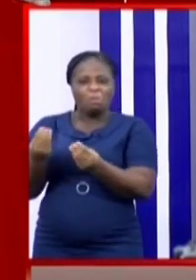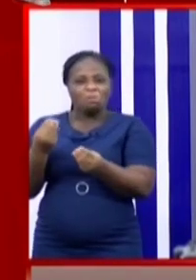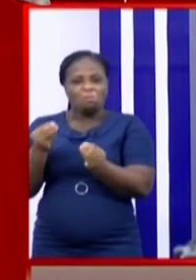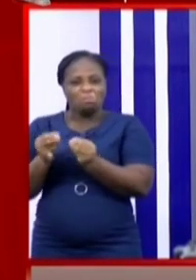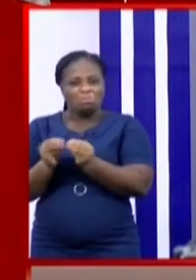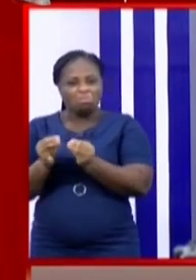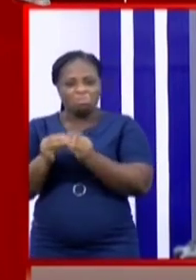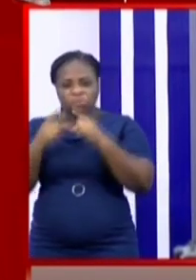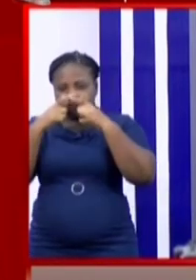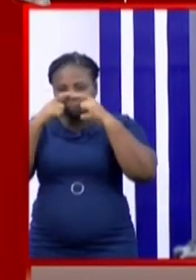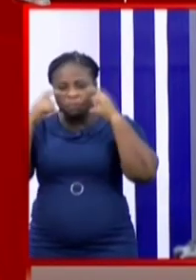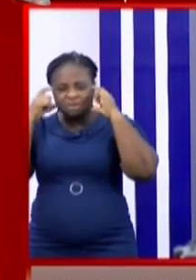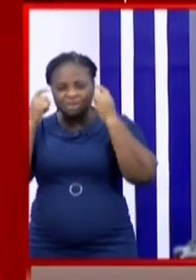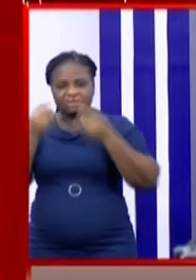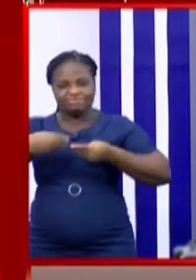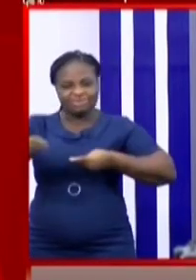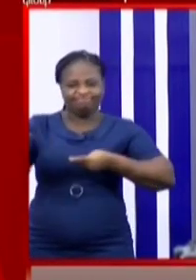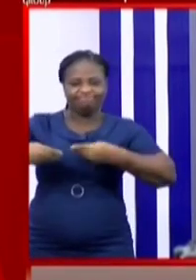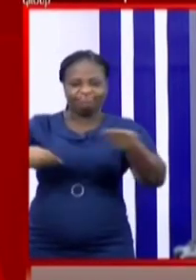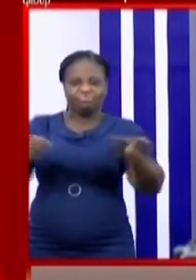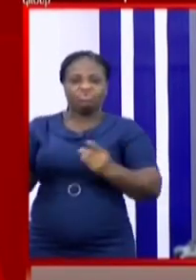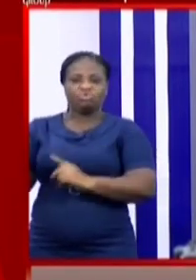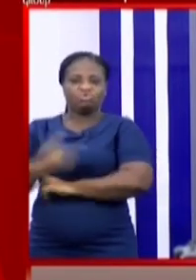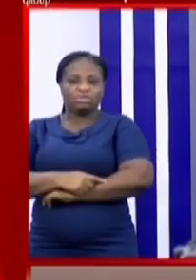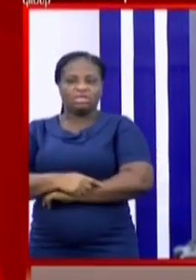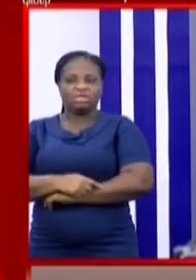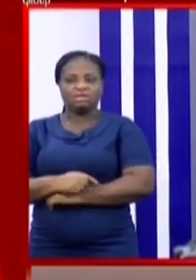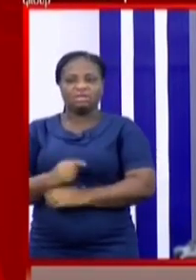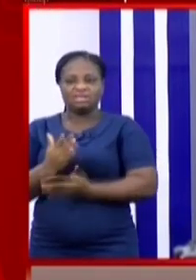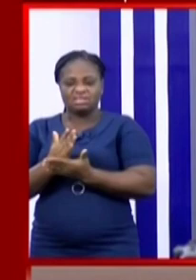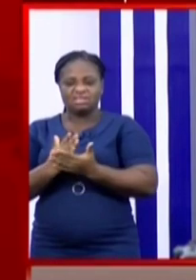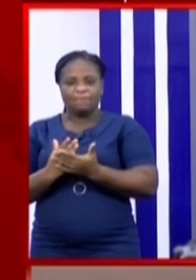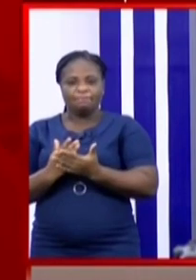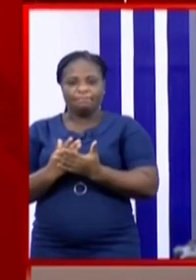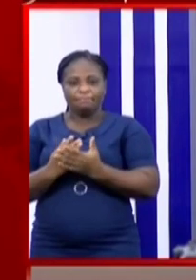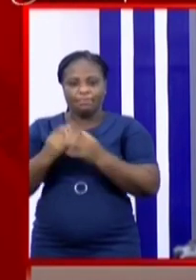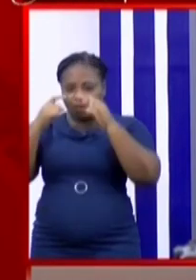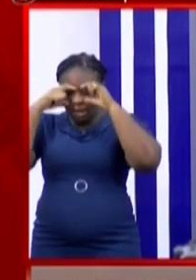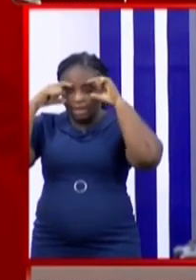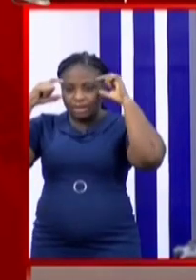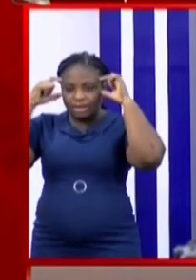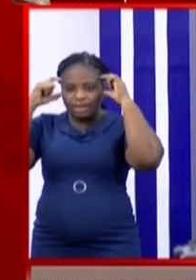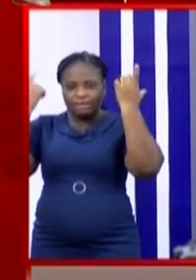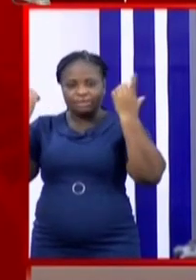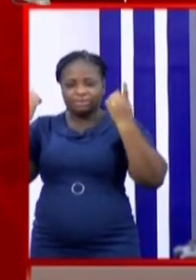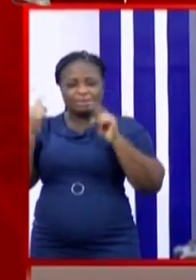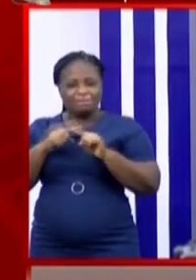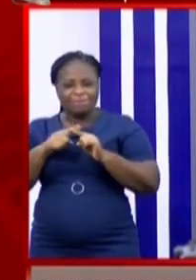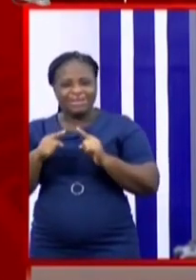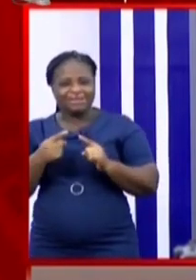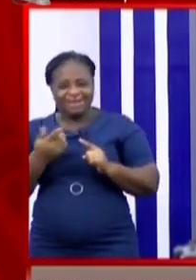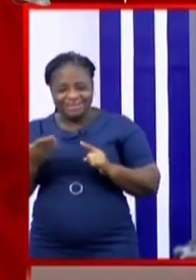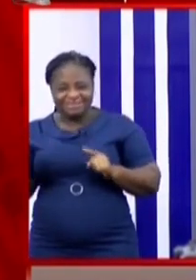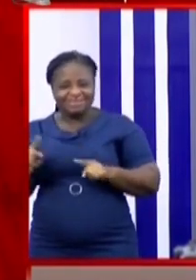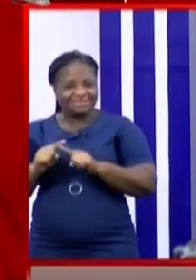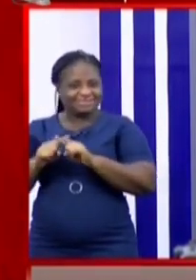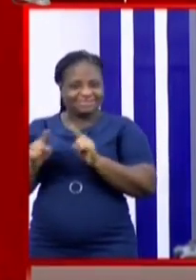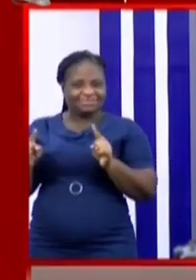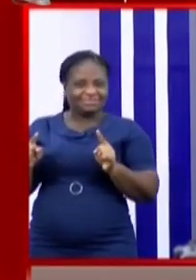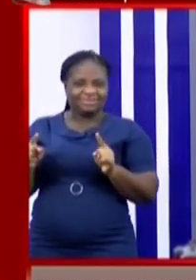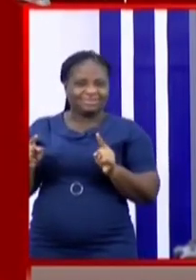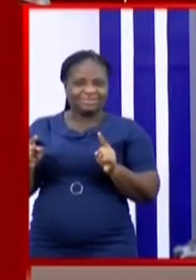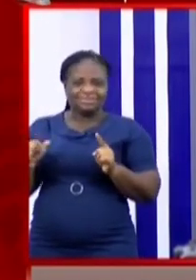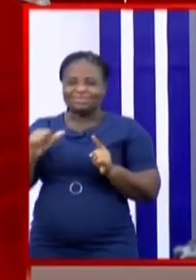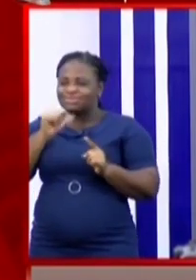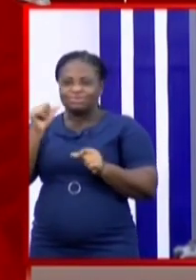coveralls that has been distributed today and some masks have been distributed night which have been distributed but these are definitely not